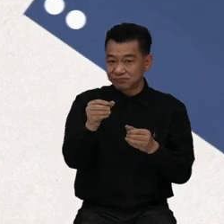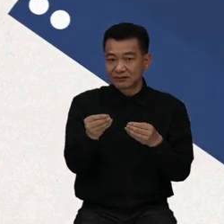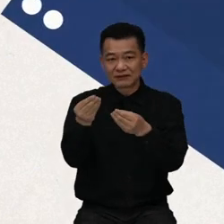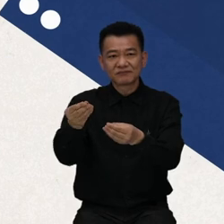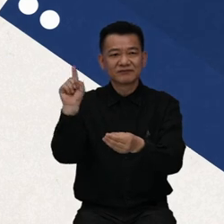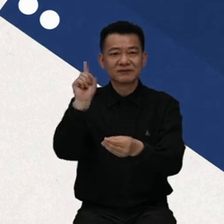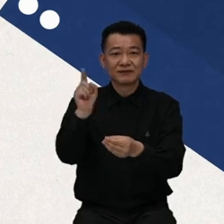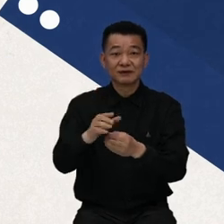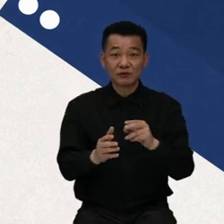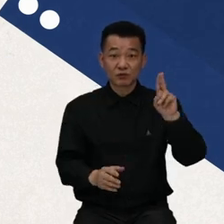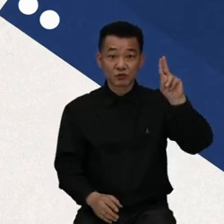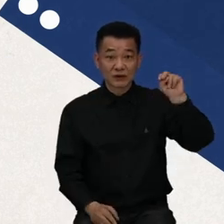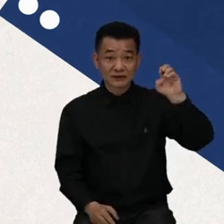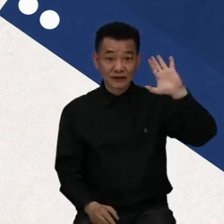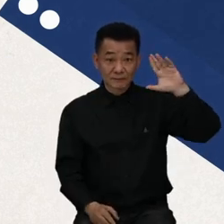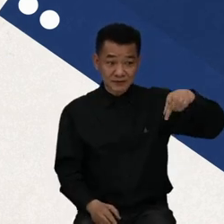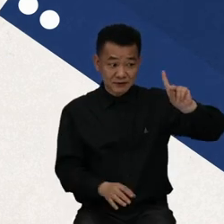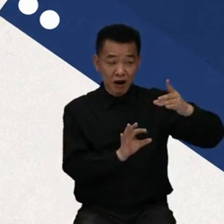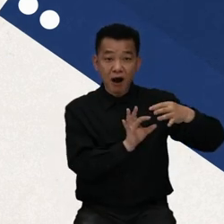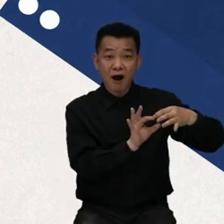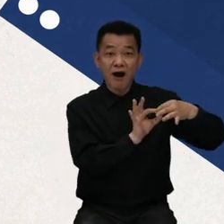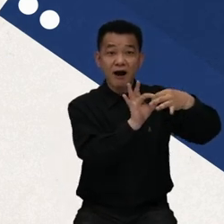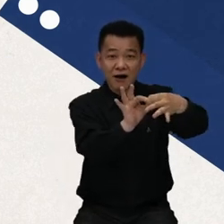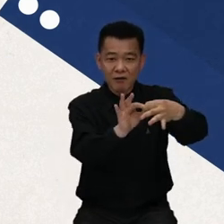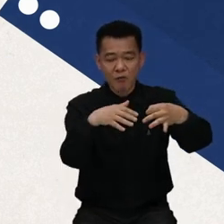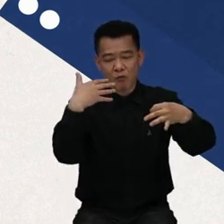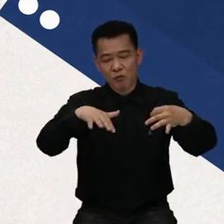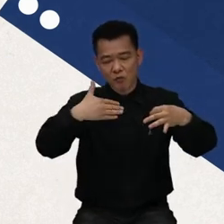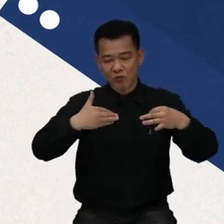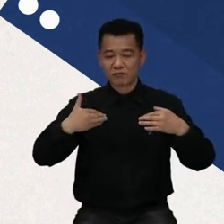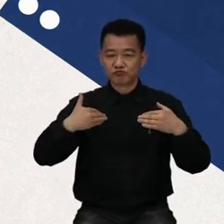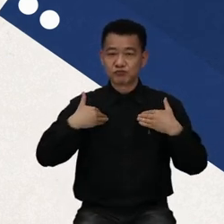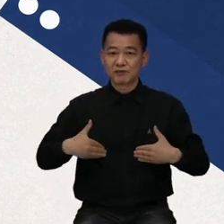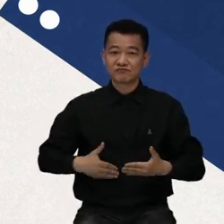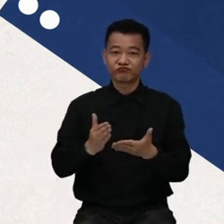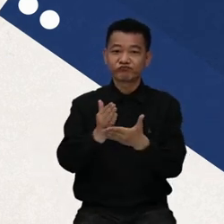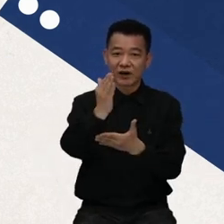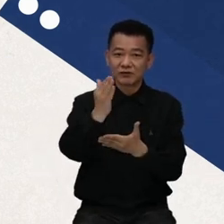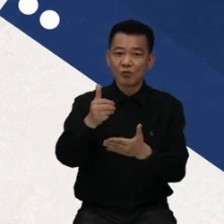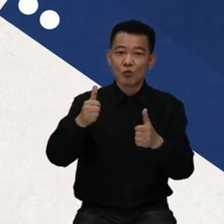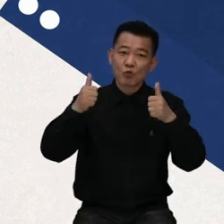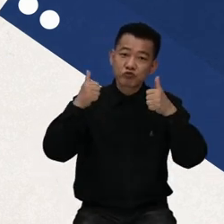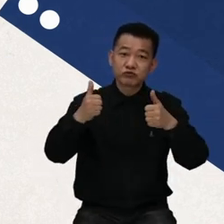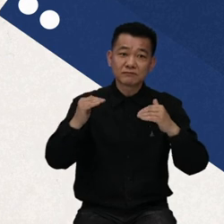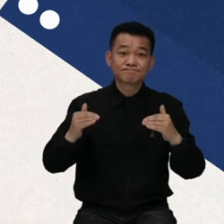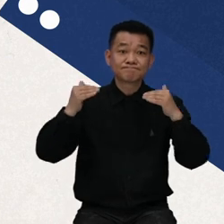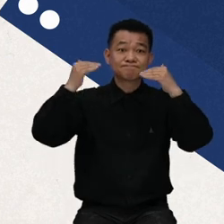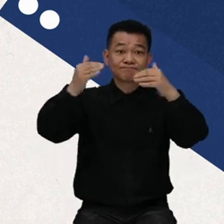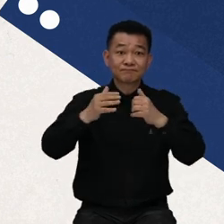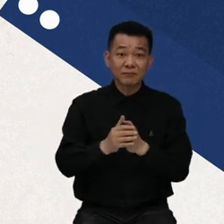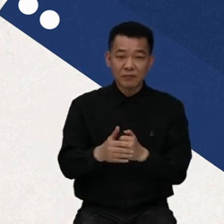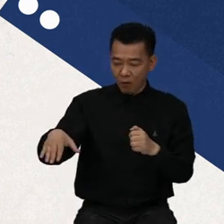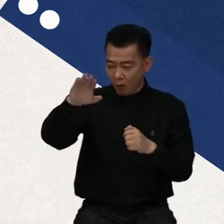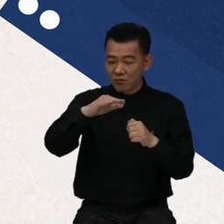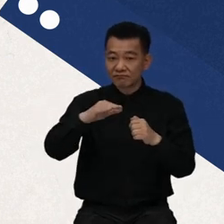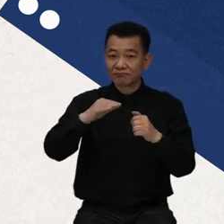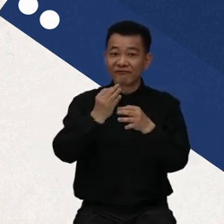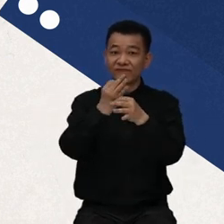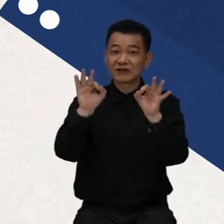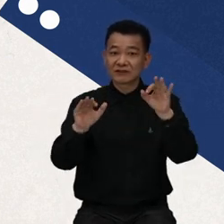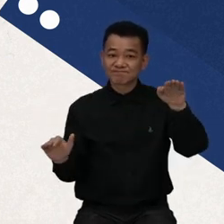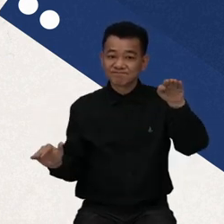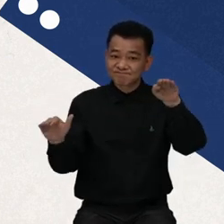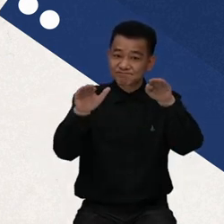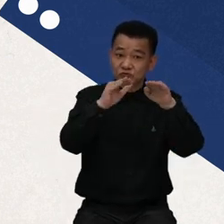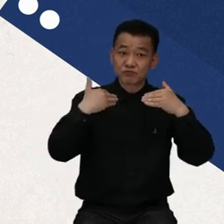Through the UN CRPD, the human rights of persons with disabilities were ensured. Also, it worked for